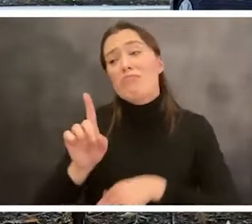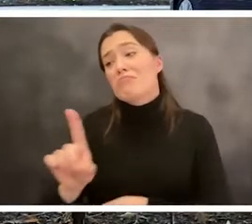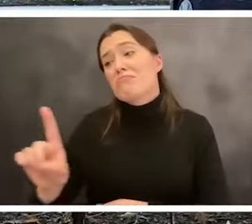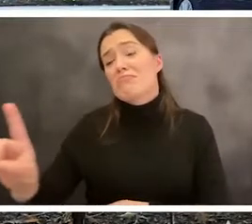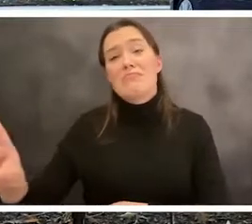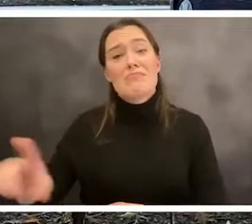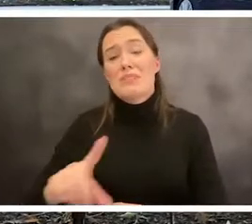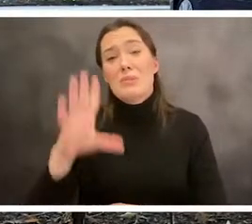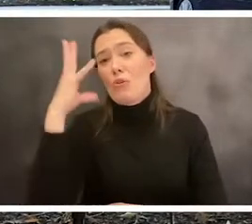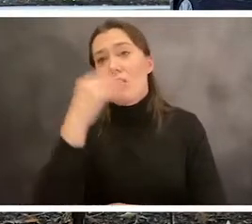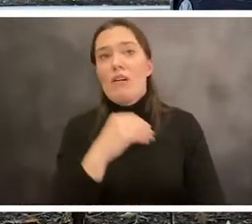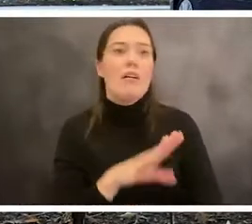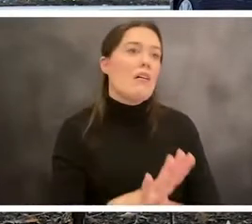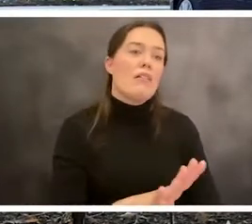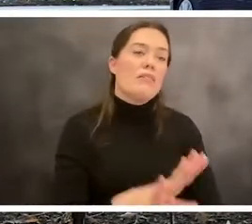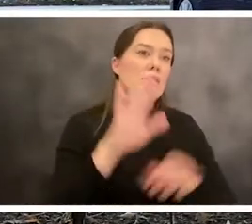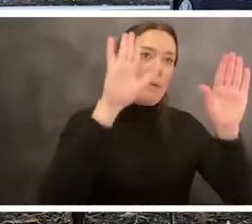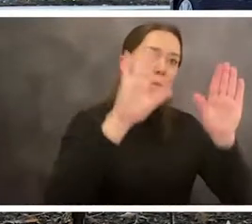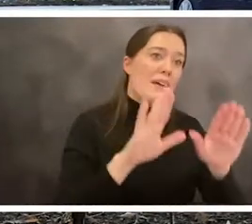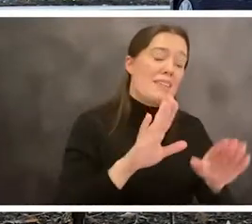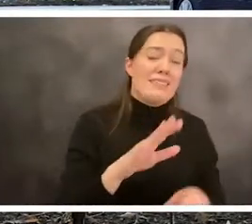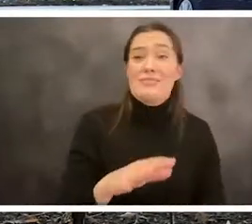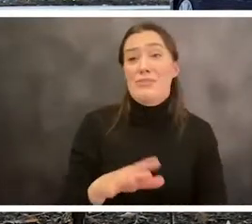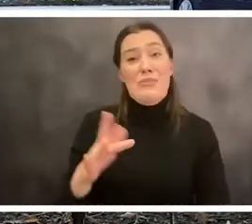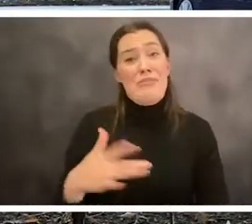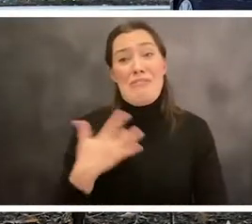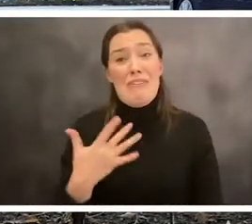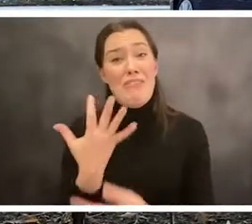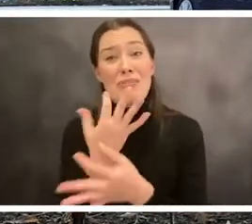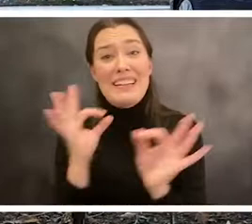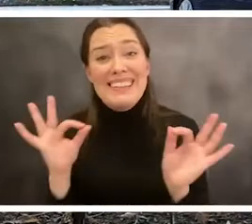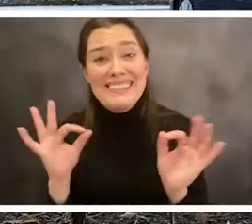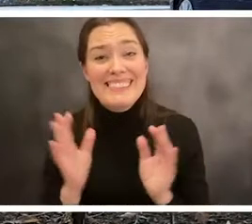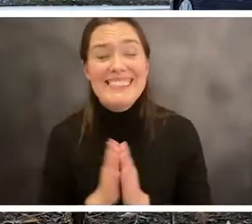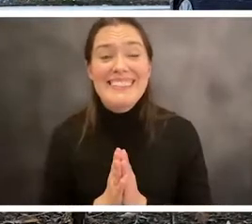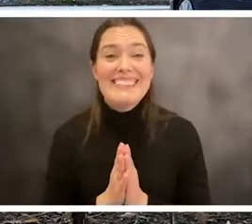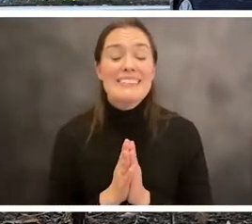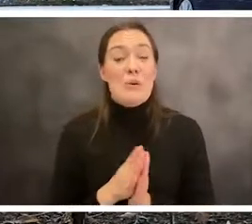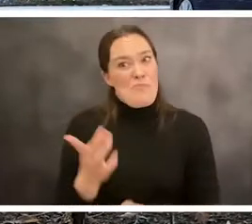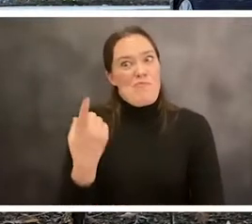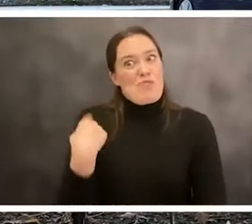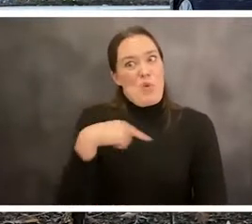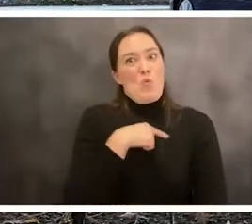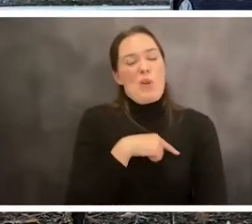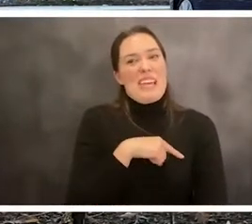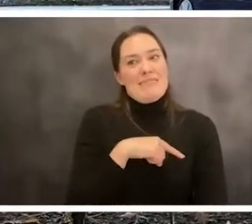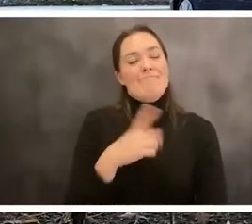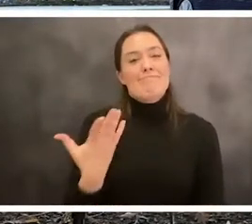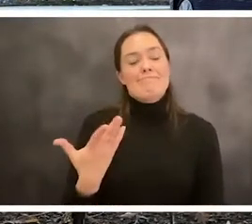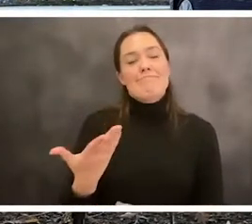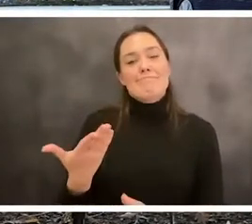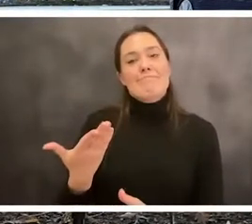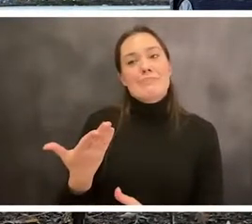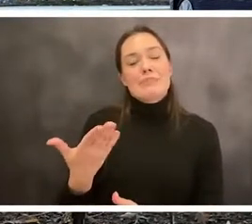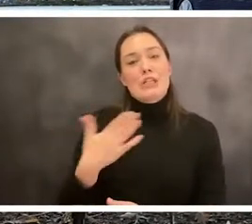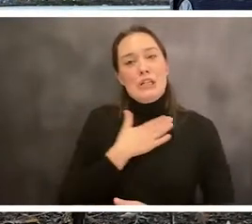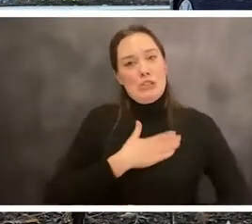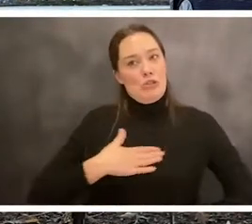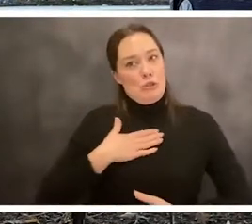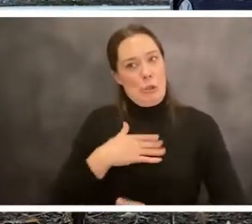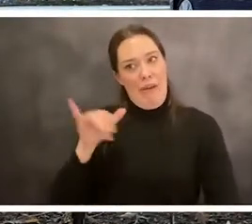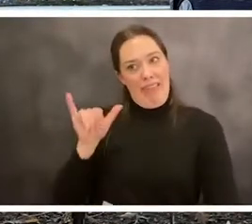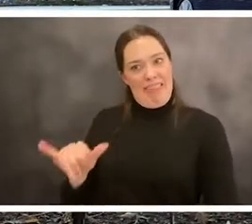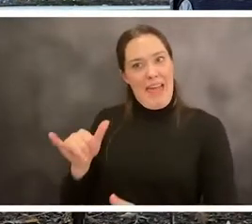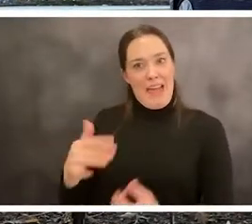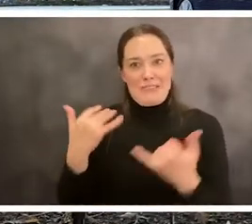so gorgeous and beautiful and free, you know, and that's, so we, um, we still take